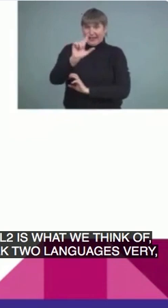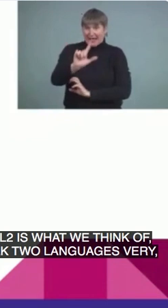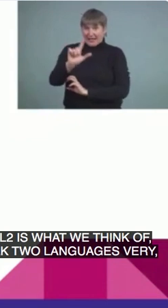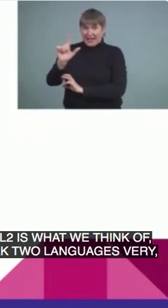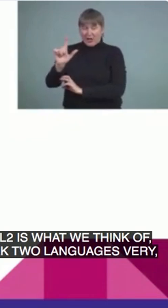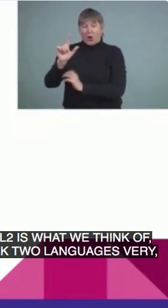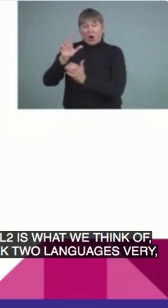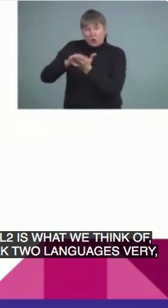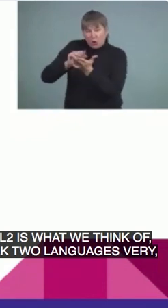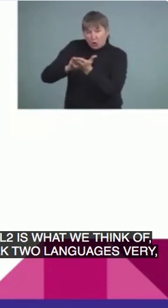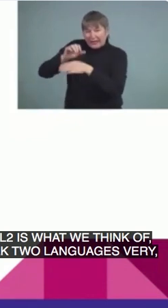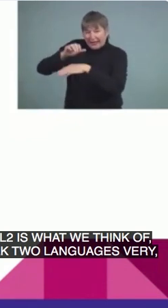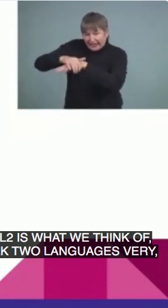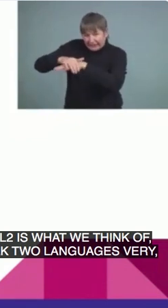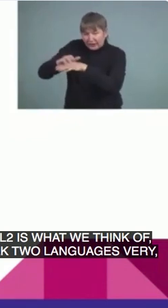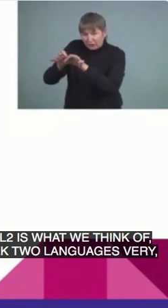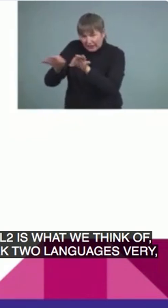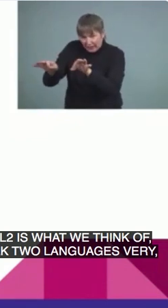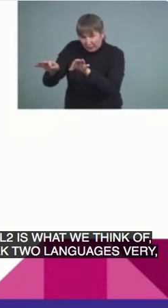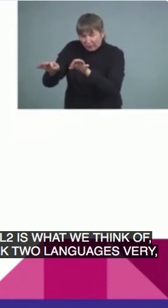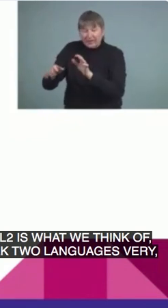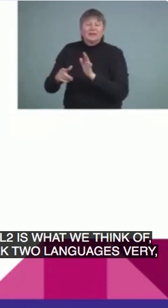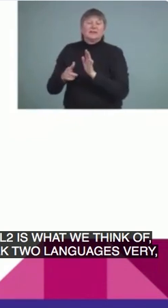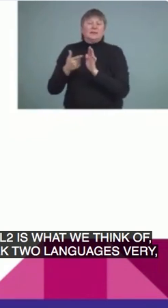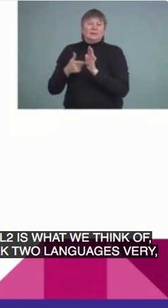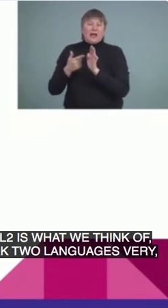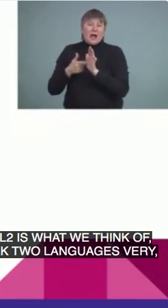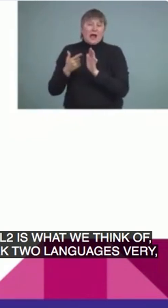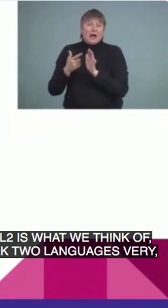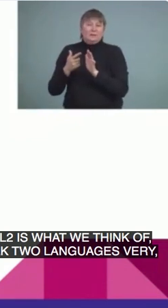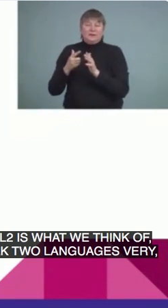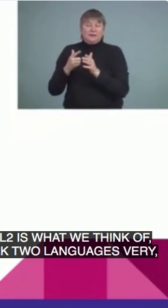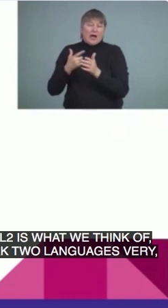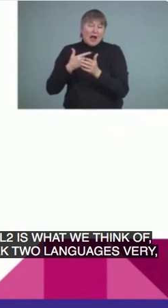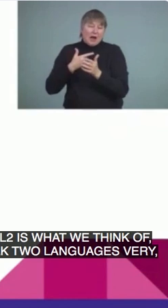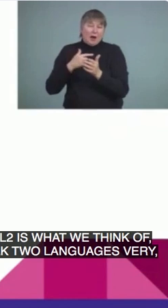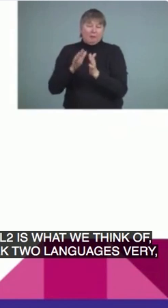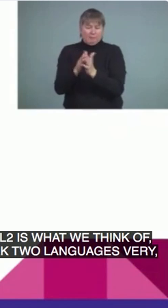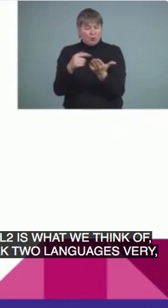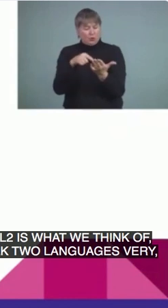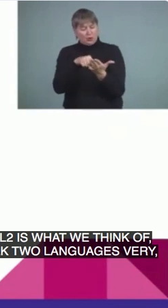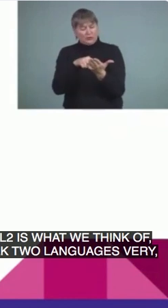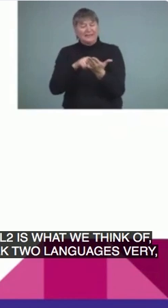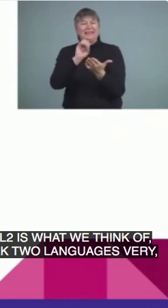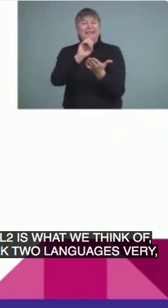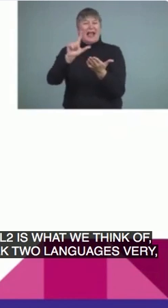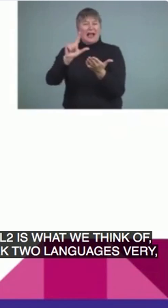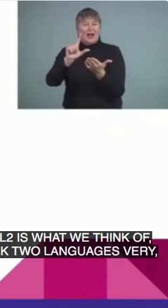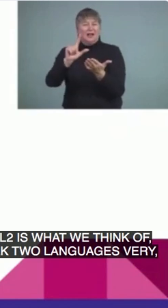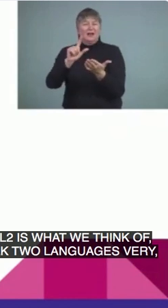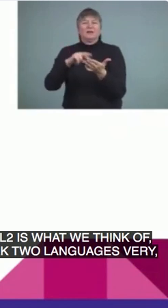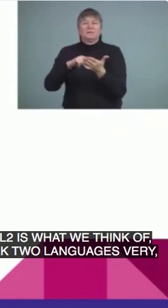also called just L's in some of the textbooks that I'm reading English learner and